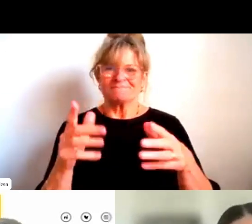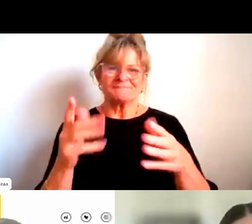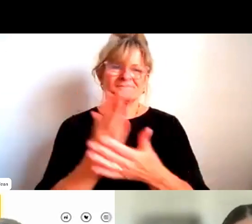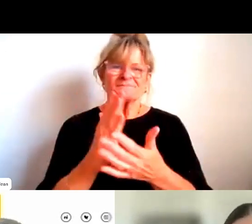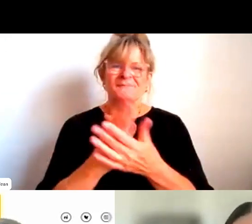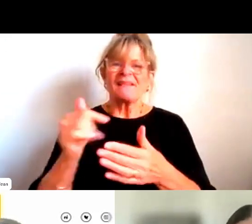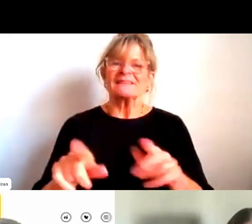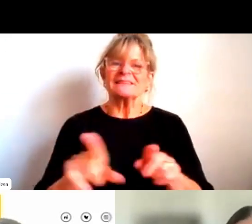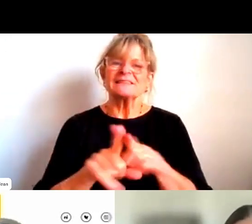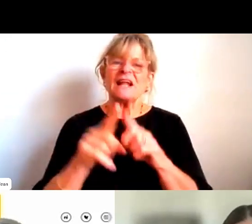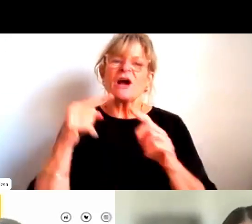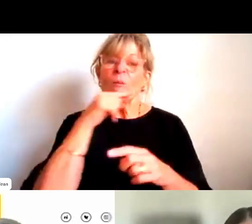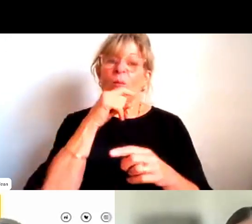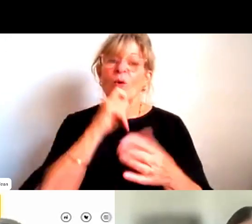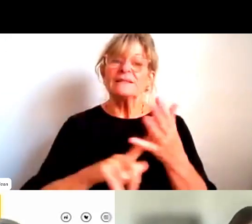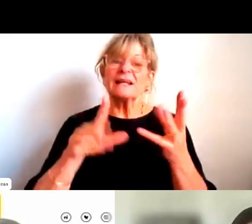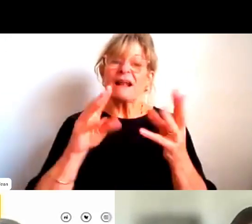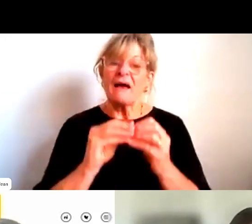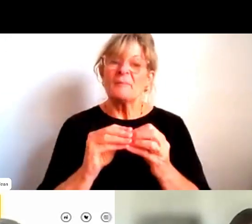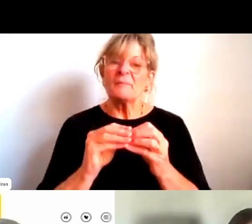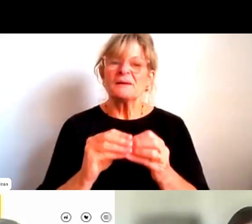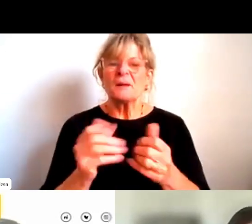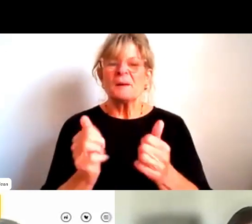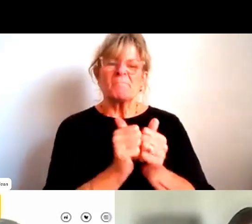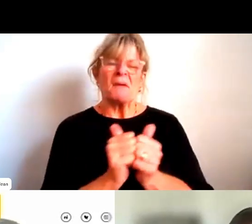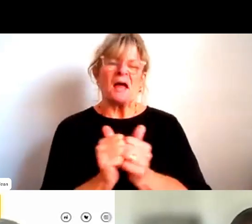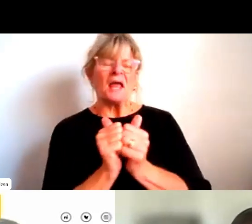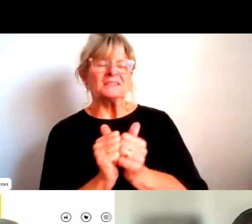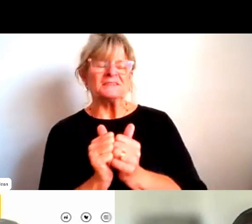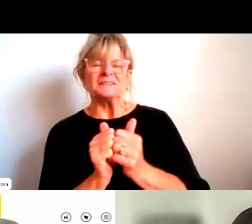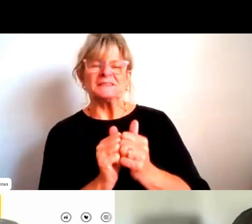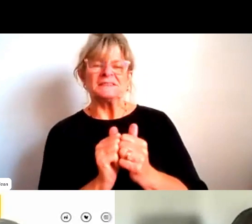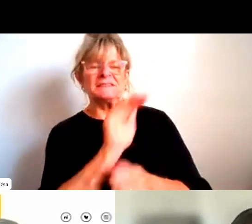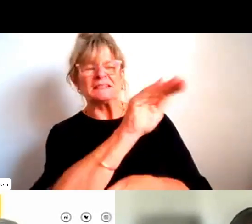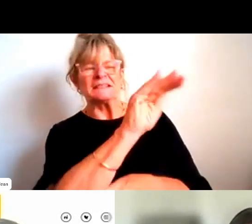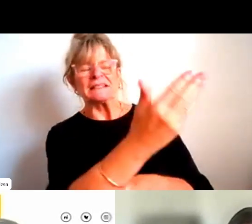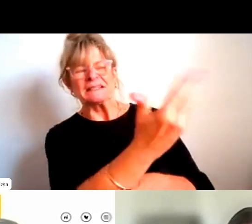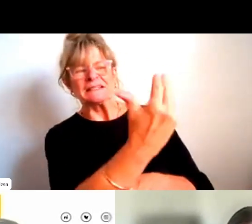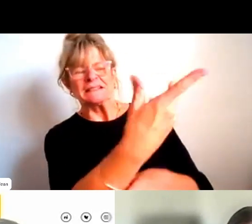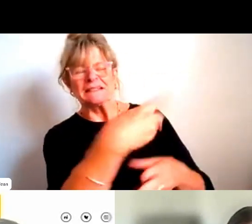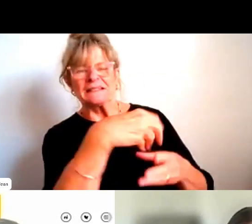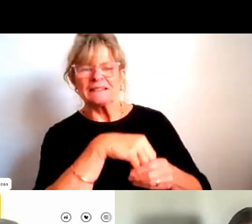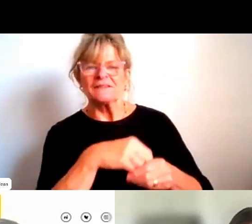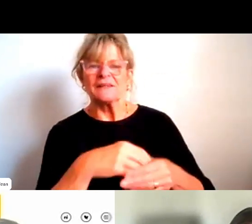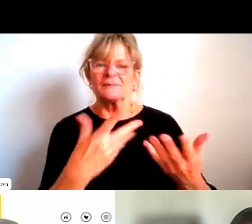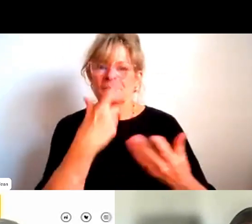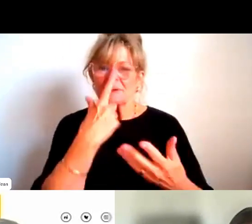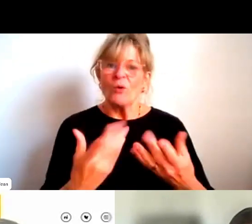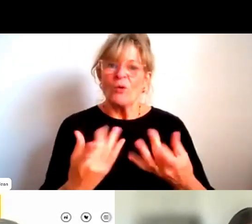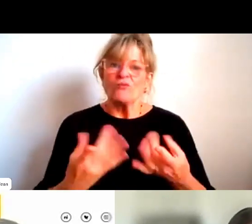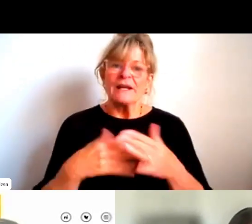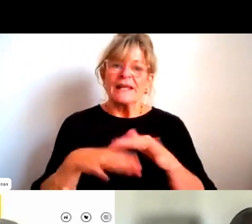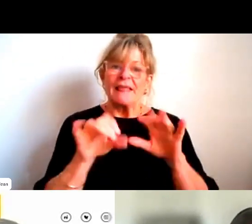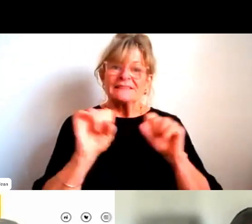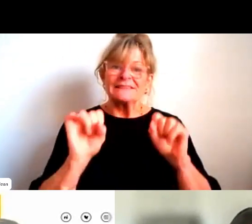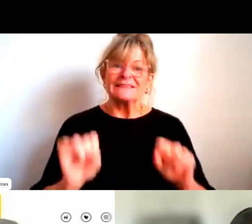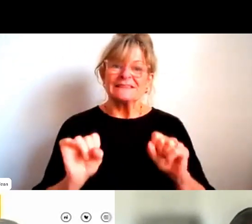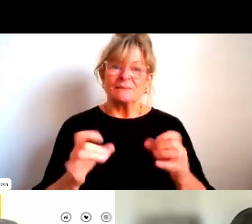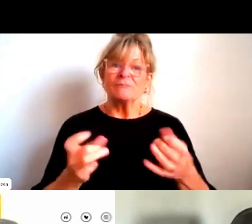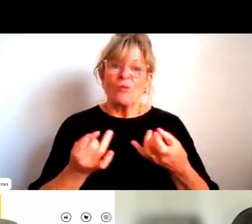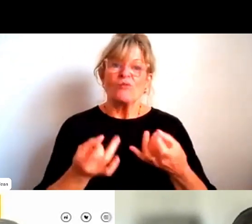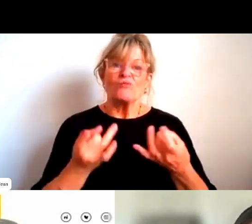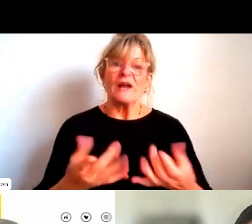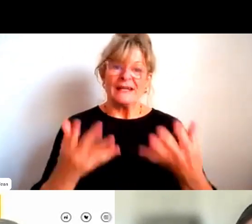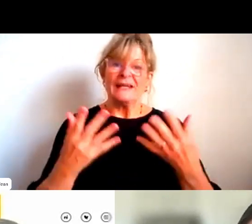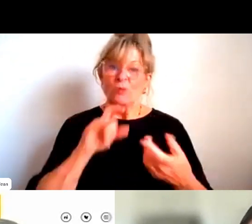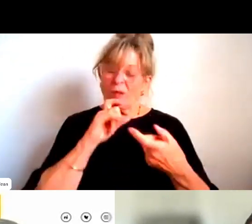mates, the culture of your men drinking, violence on and off the field. Those who are in the system are driven out because of these environments. For